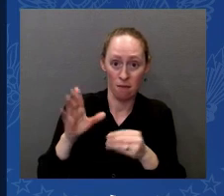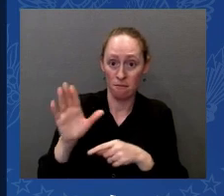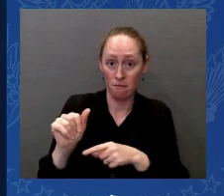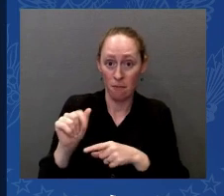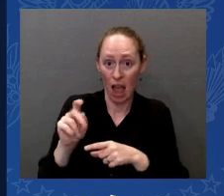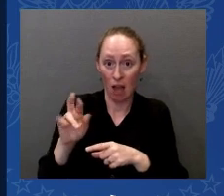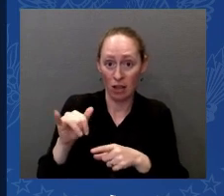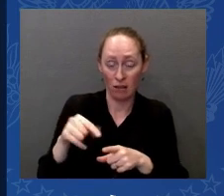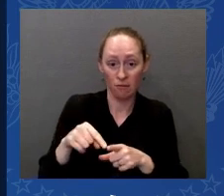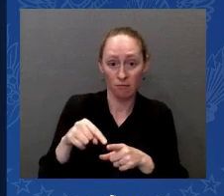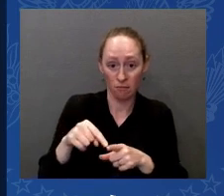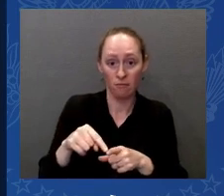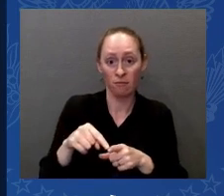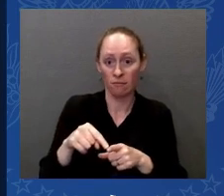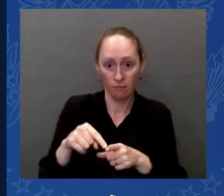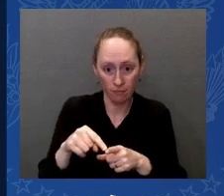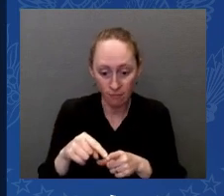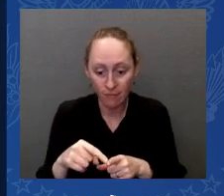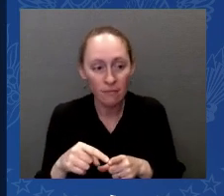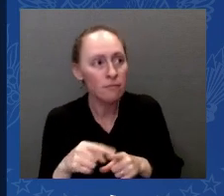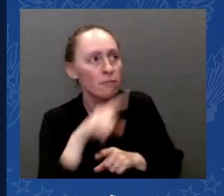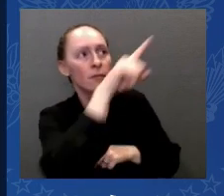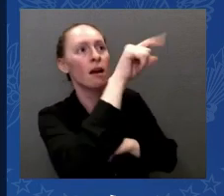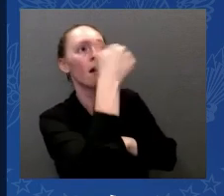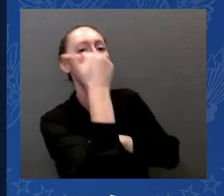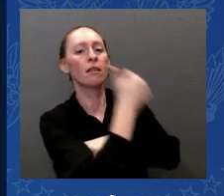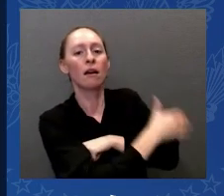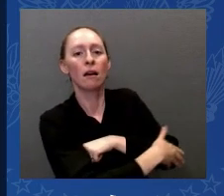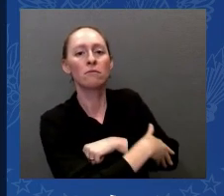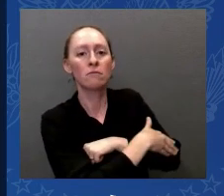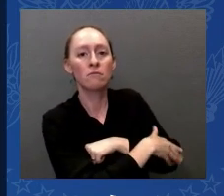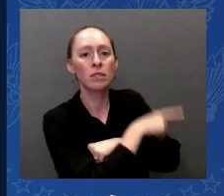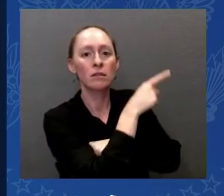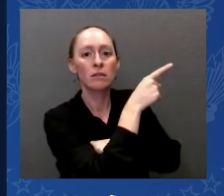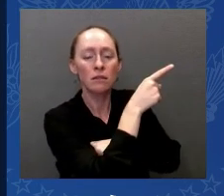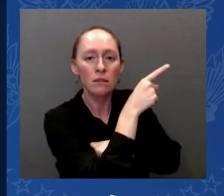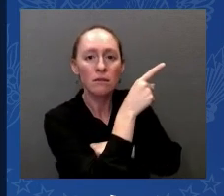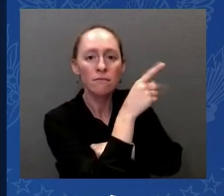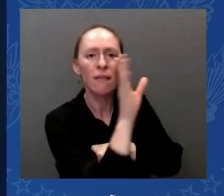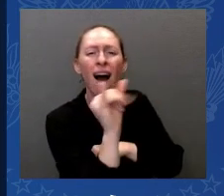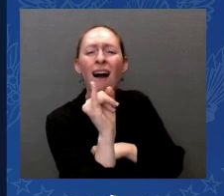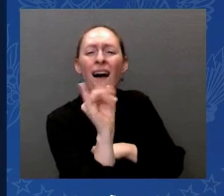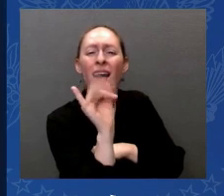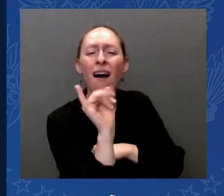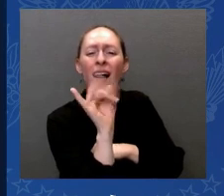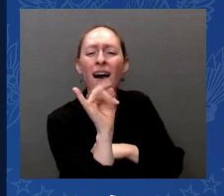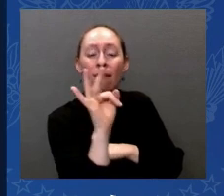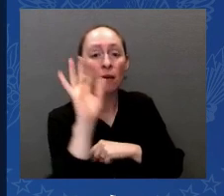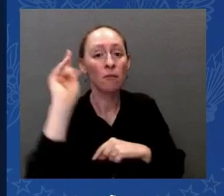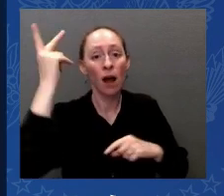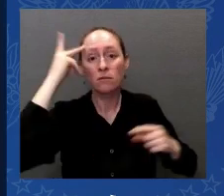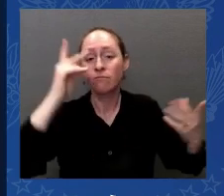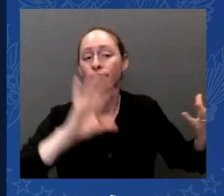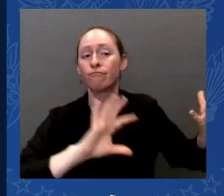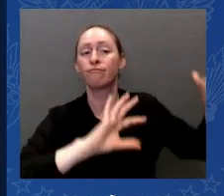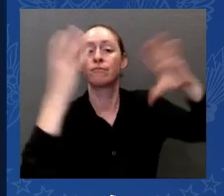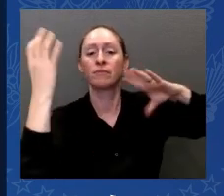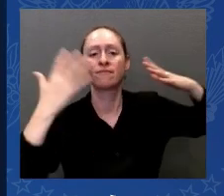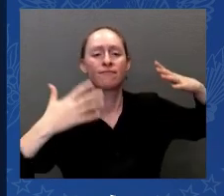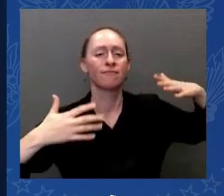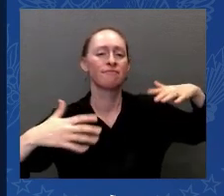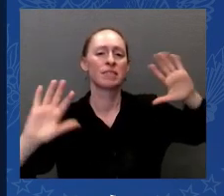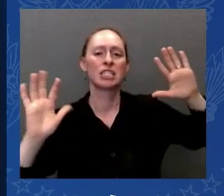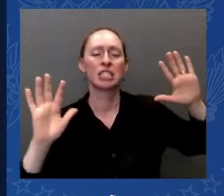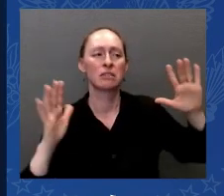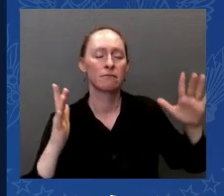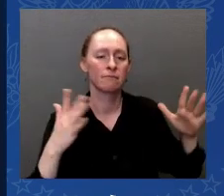natural supply chain disruptions, if there are political disruptions, all those multi-billion-dollar factories become starved